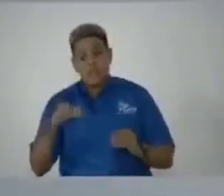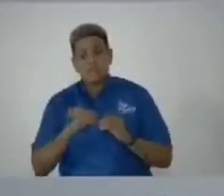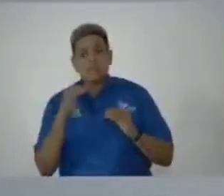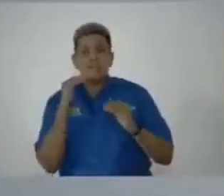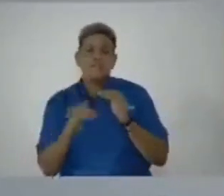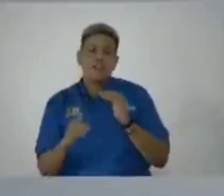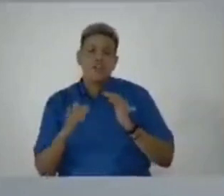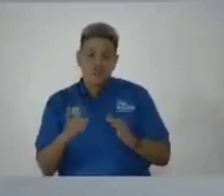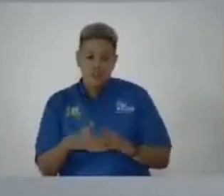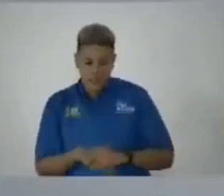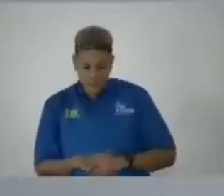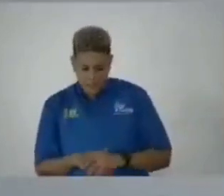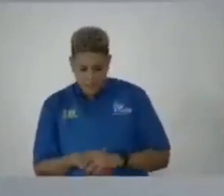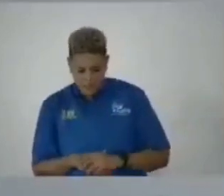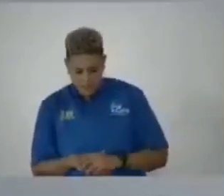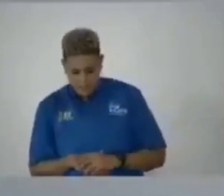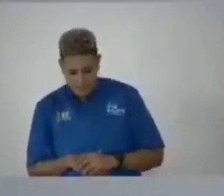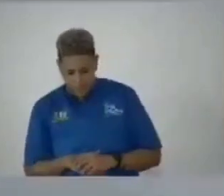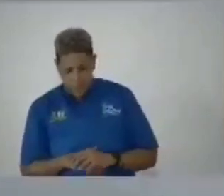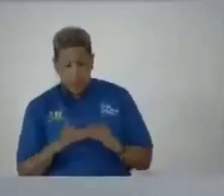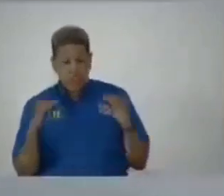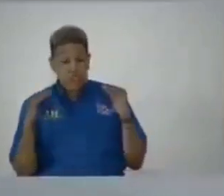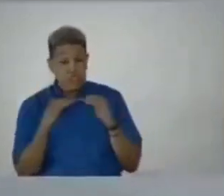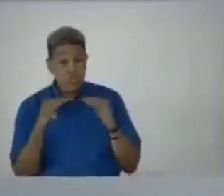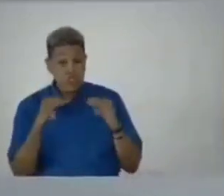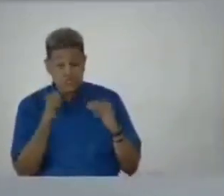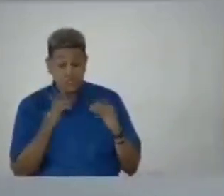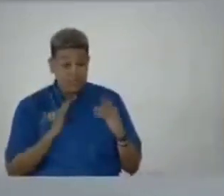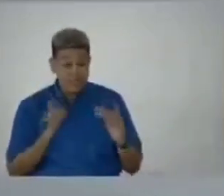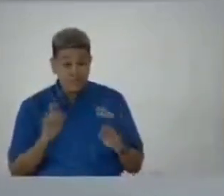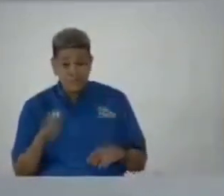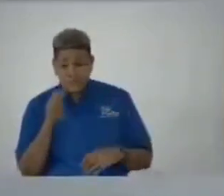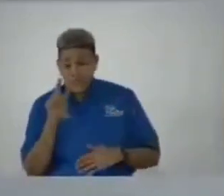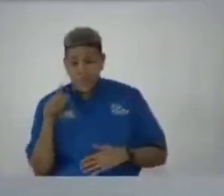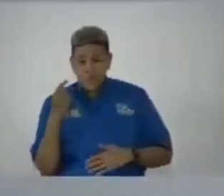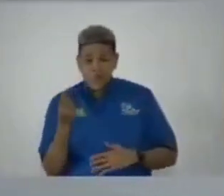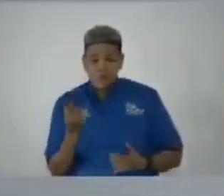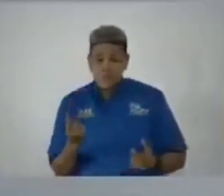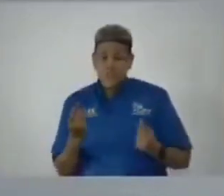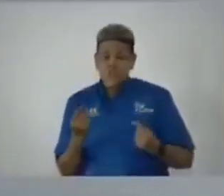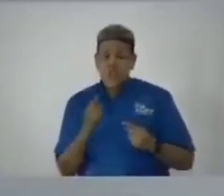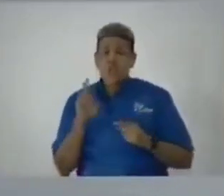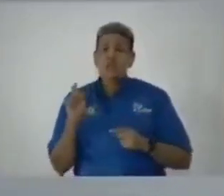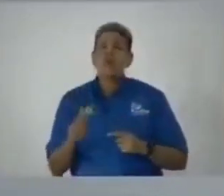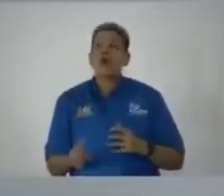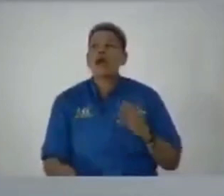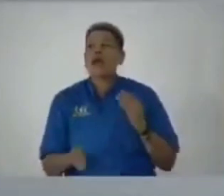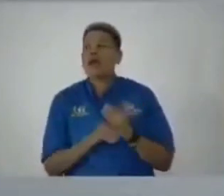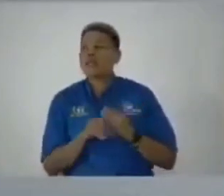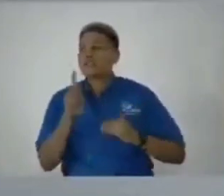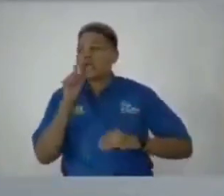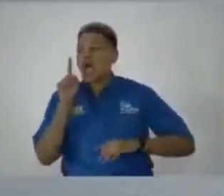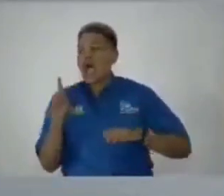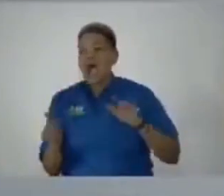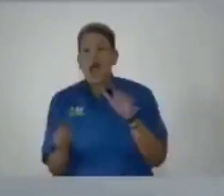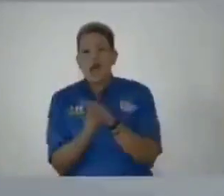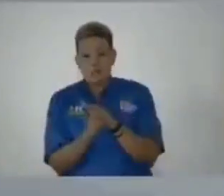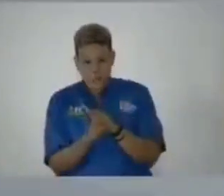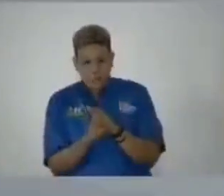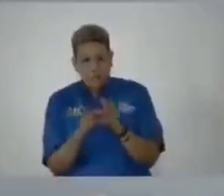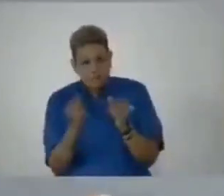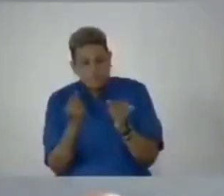fear man justice madam speaker must not only be done it must also appear to be done